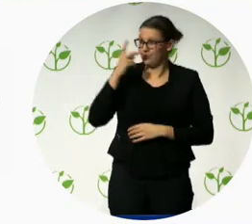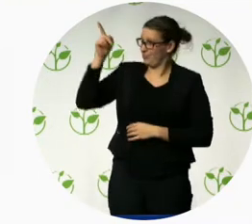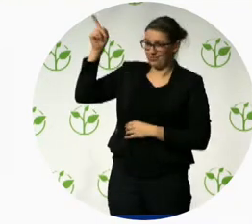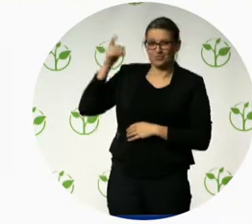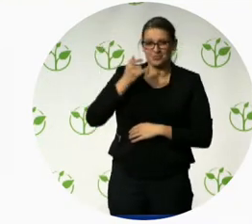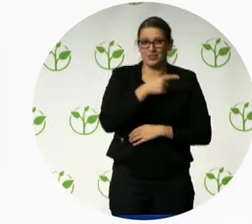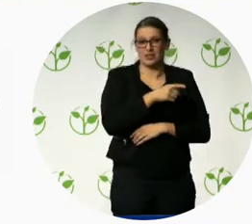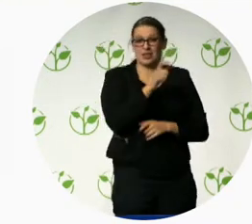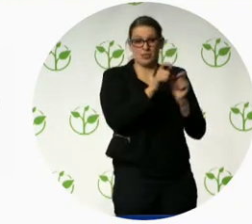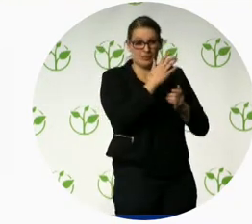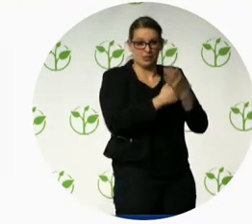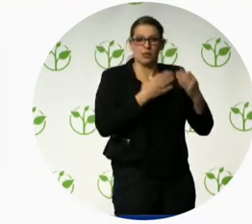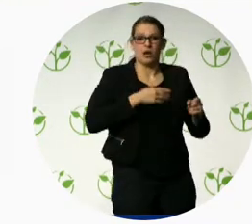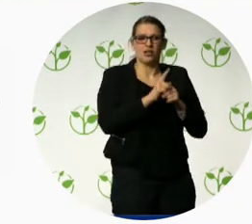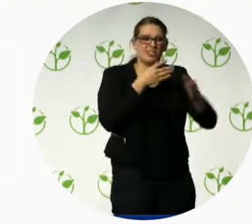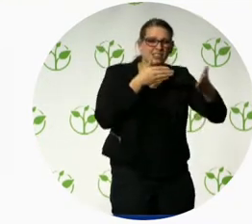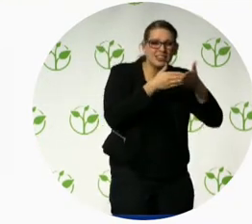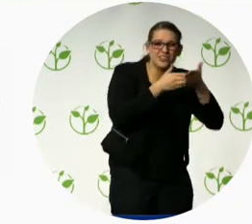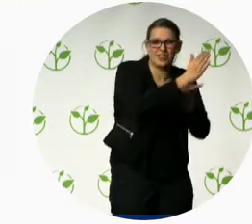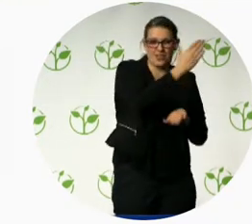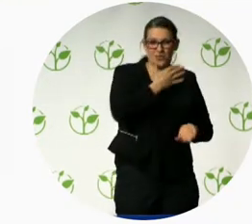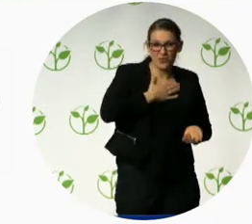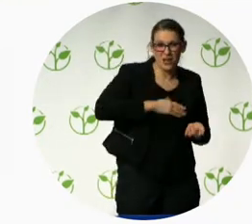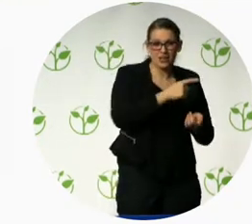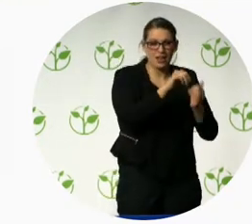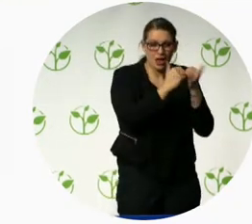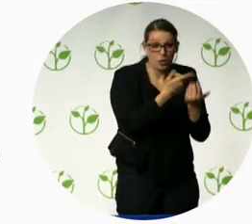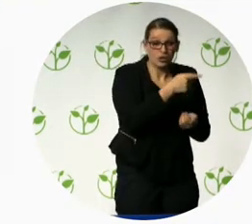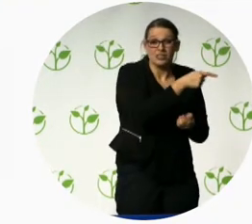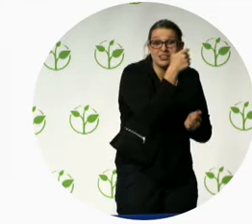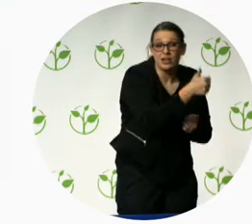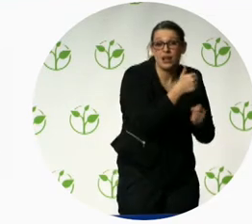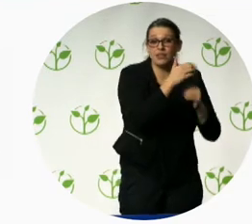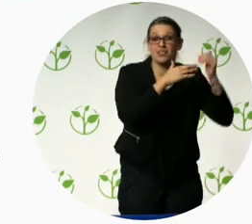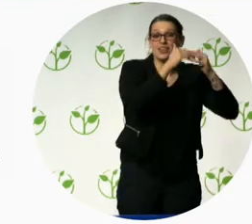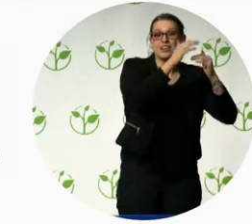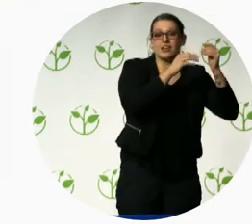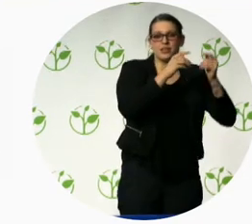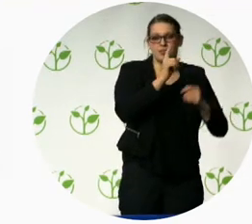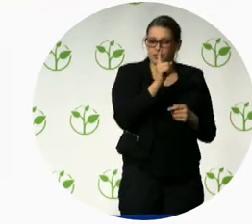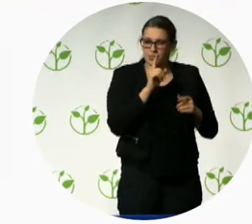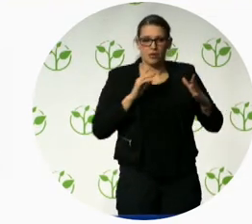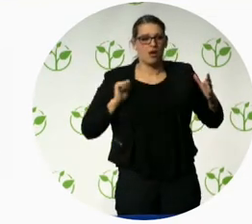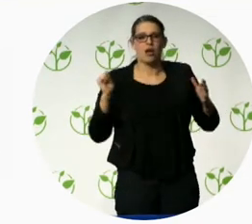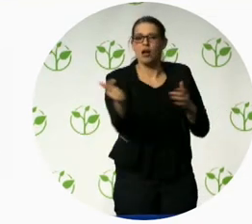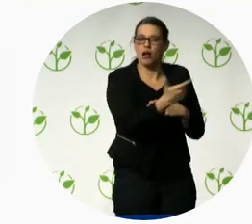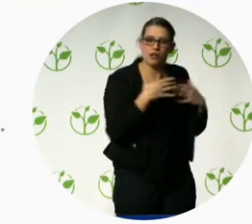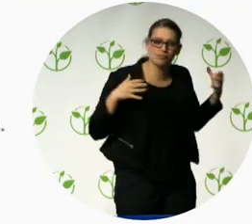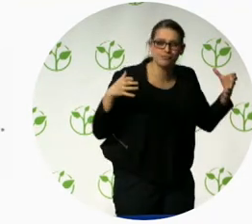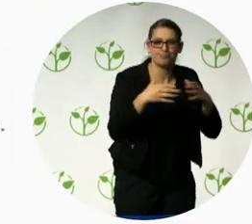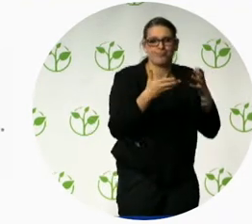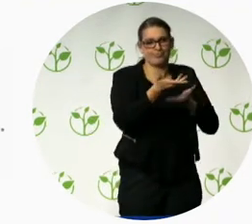really only landed in the USA. Globally, I can tell you, certainly across Europe, this is a subject that doesn't really come up very often.